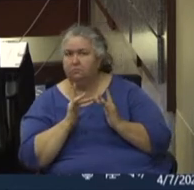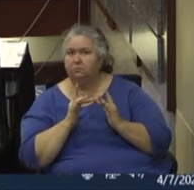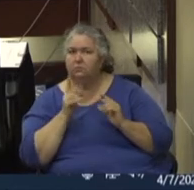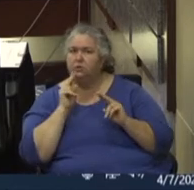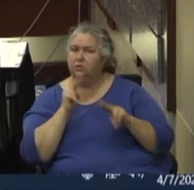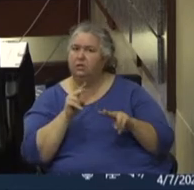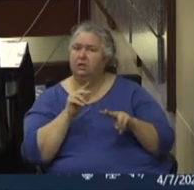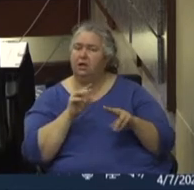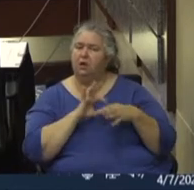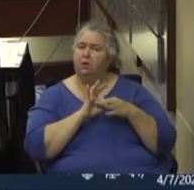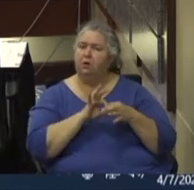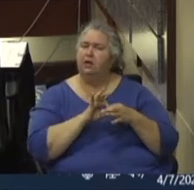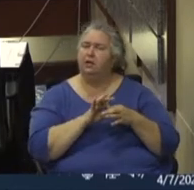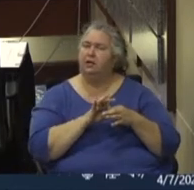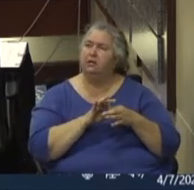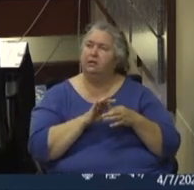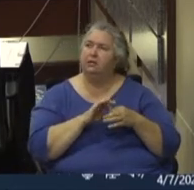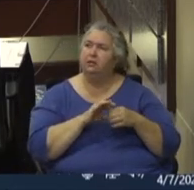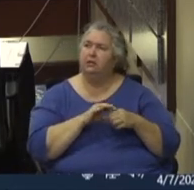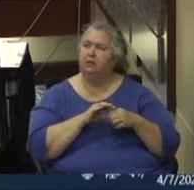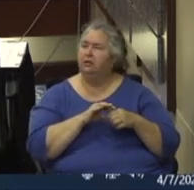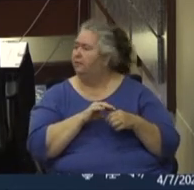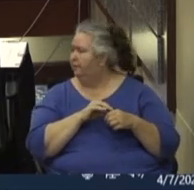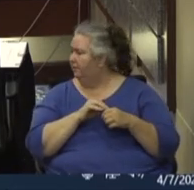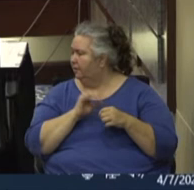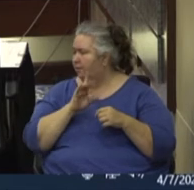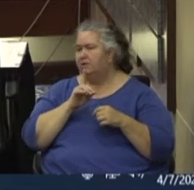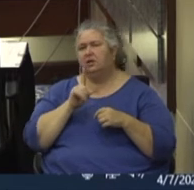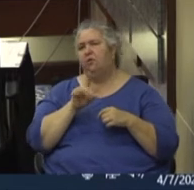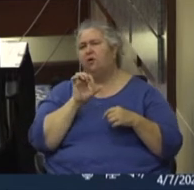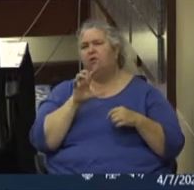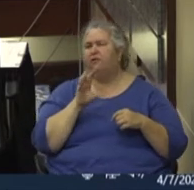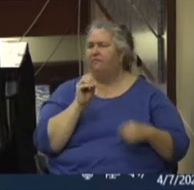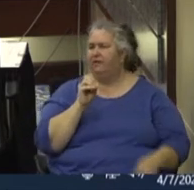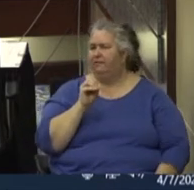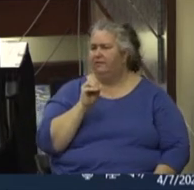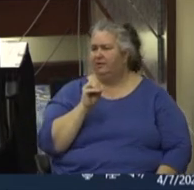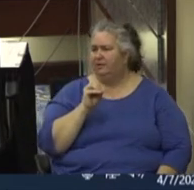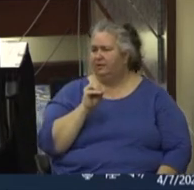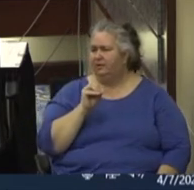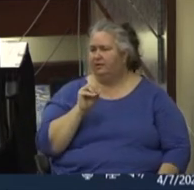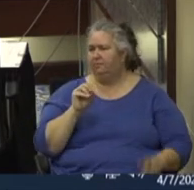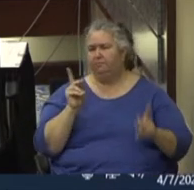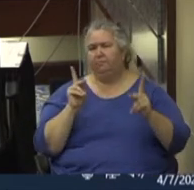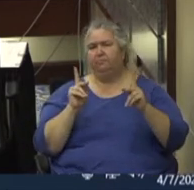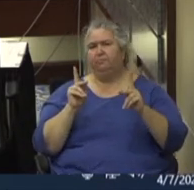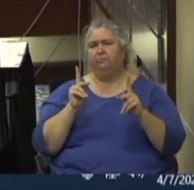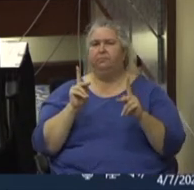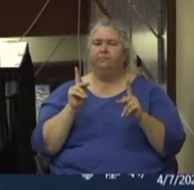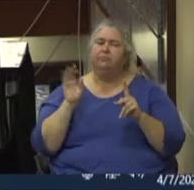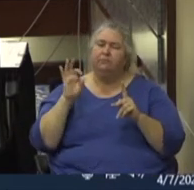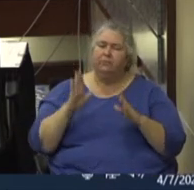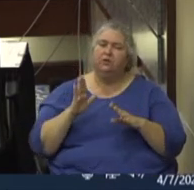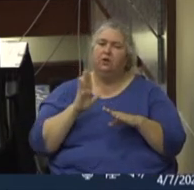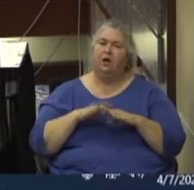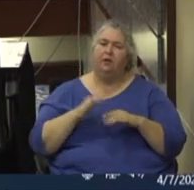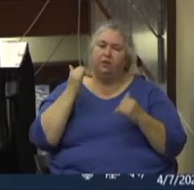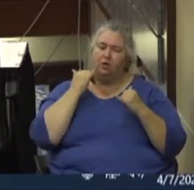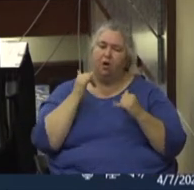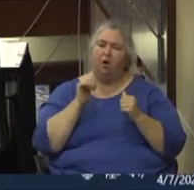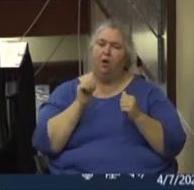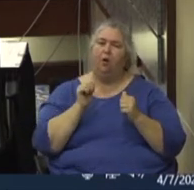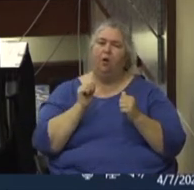coordinating. At one point, there was a call with more than 150 clergy on the call with the mayor, Mayor Deaver, and with, uh,